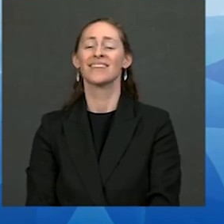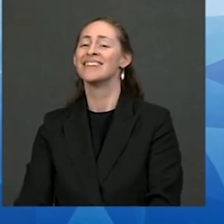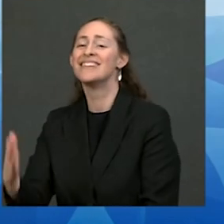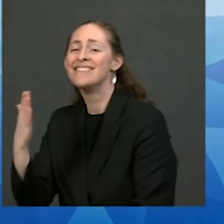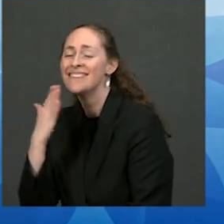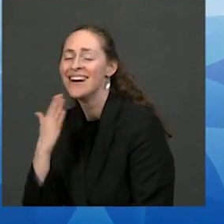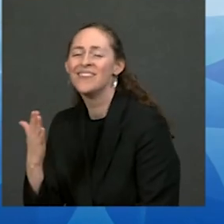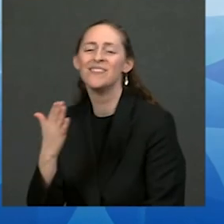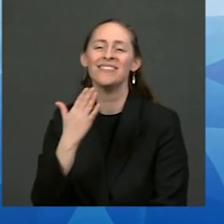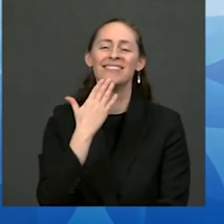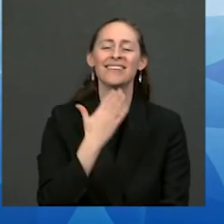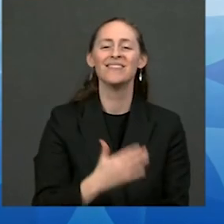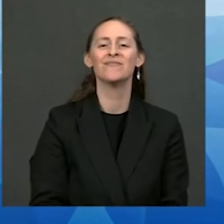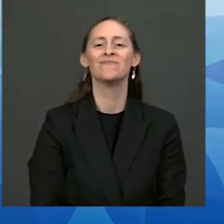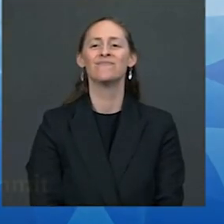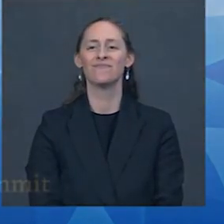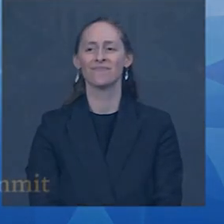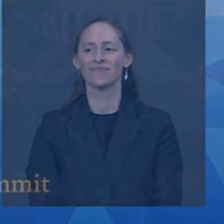all right